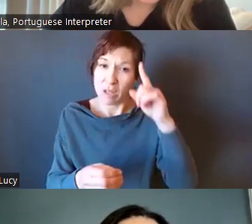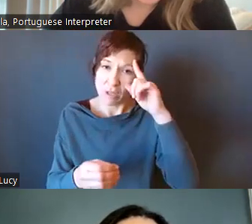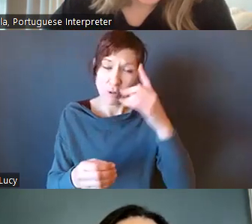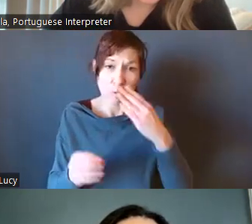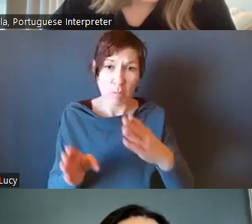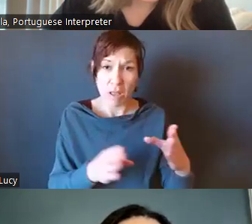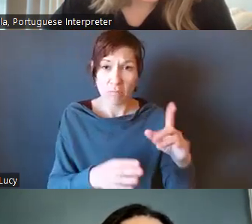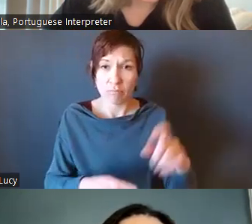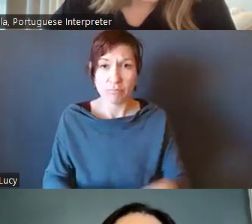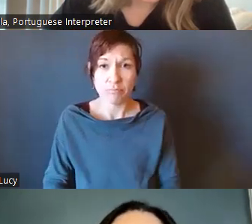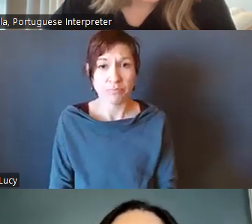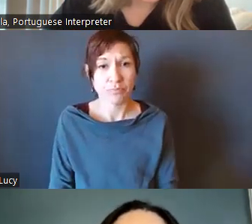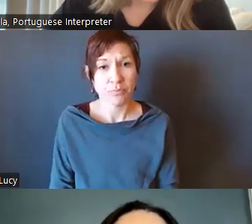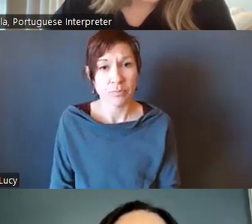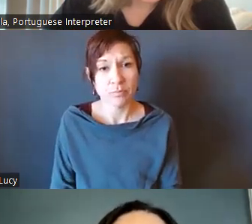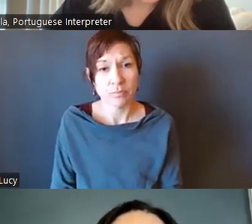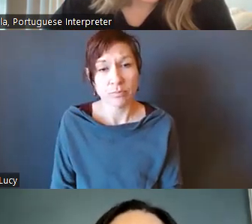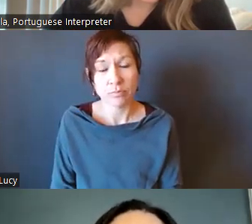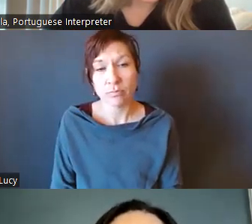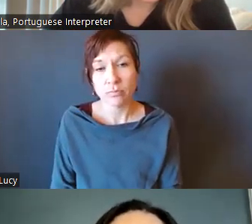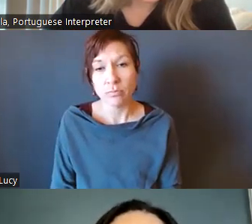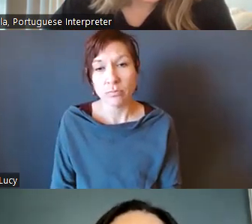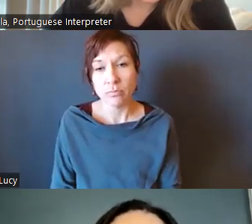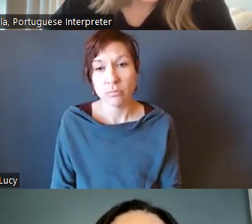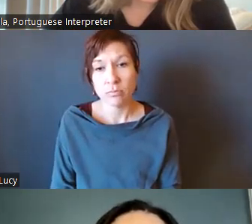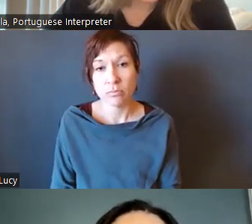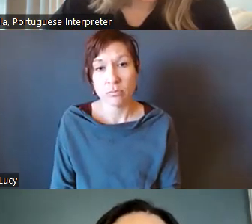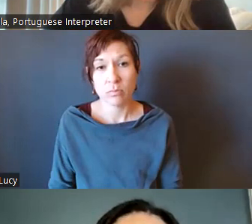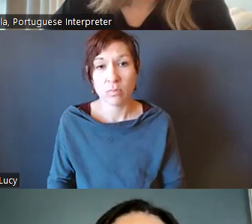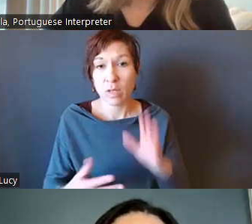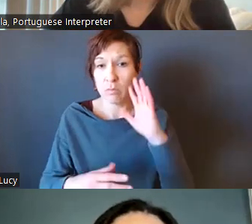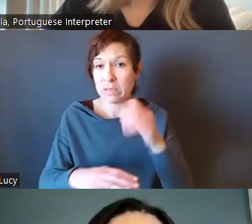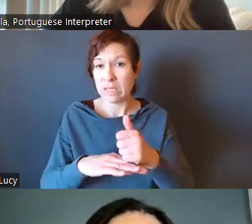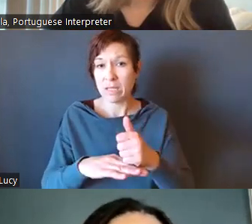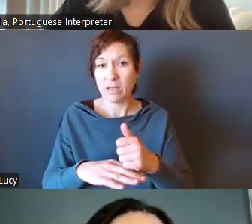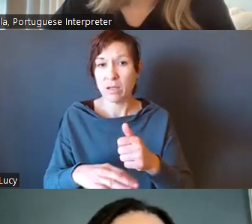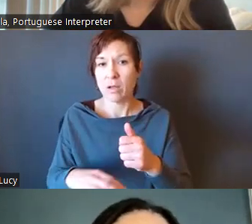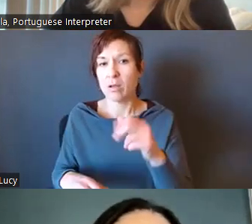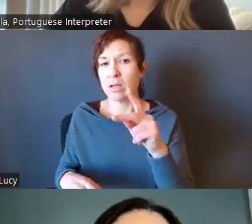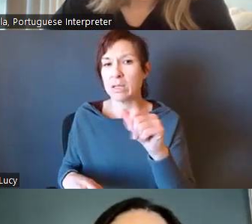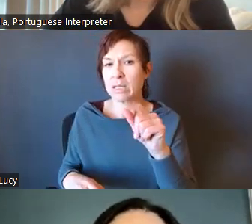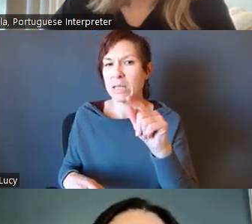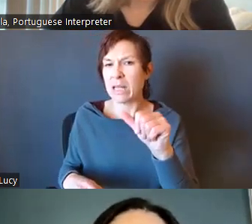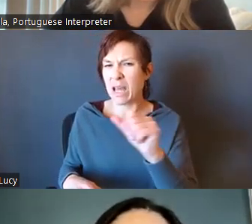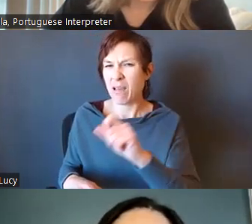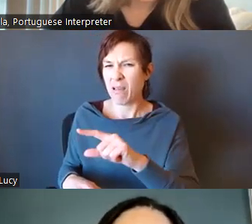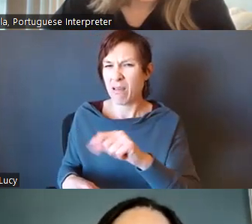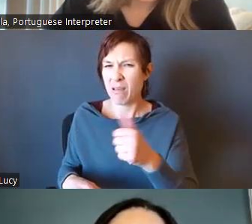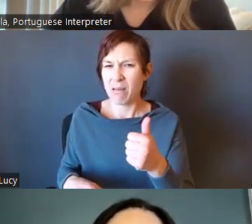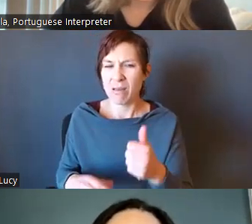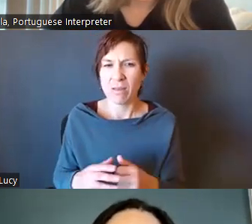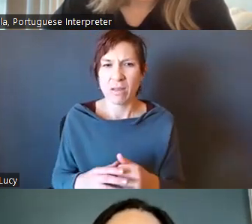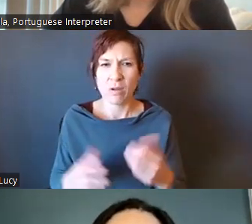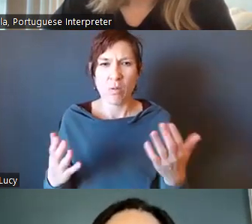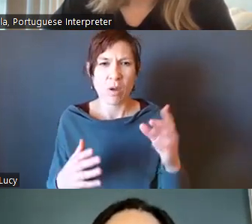far. So, what we've laid out. This is Kalila. Can I just ask one more question? What is, what's the